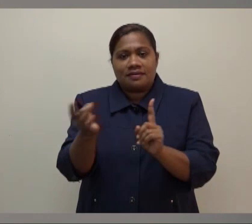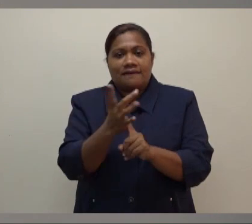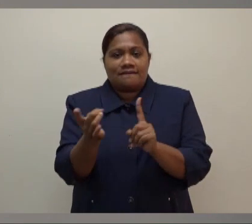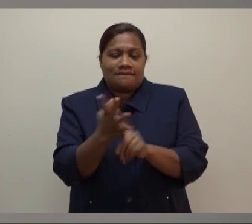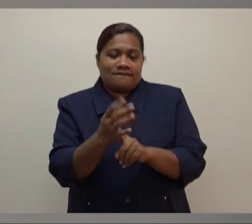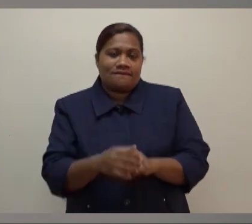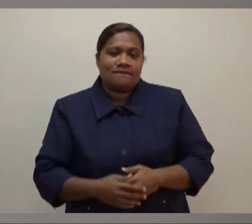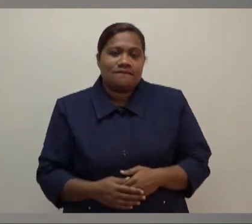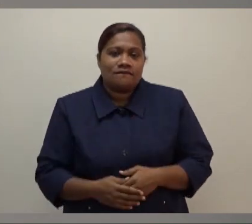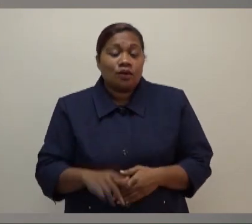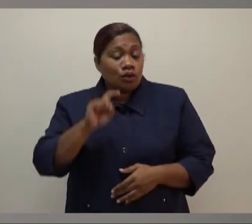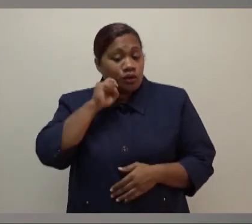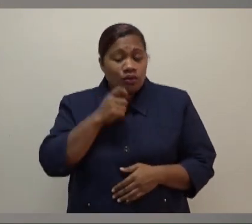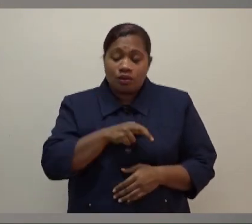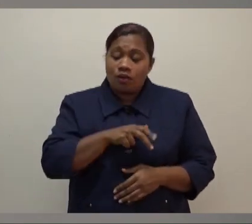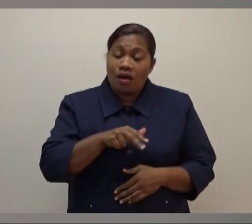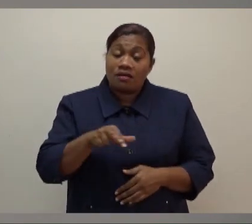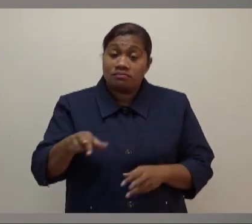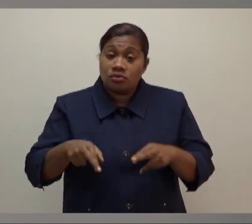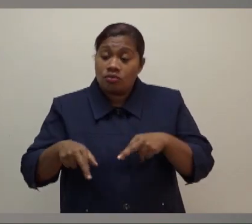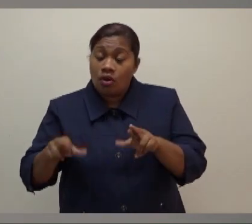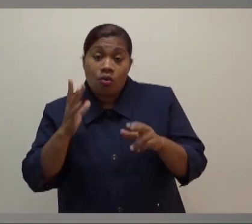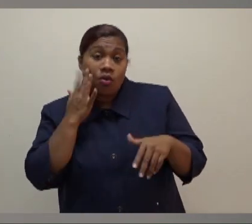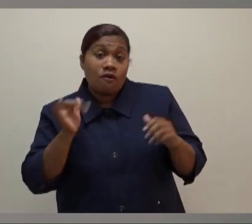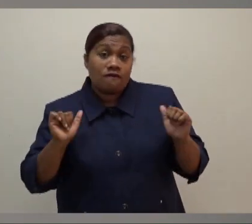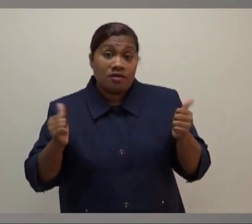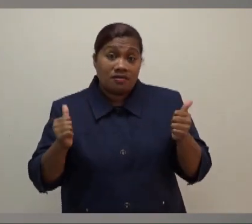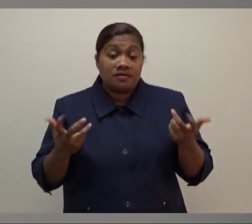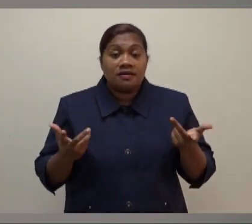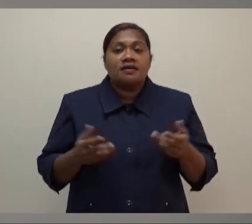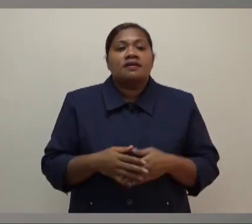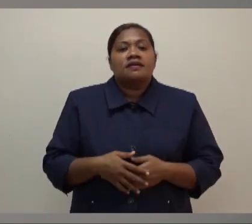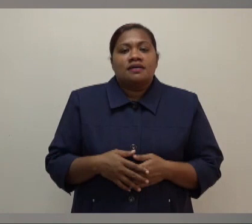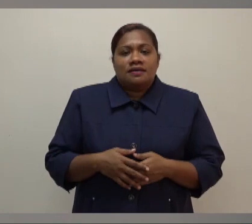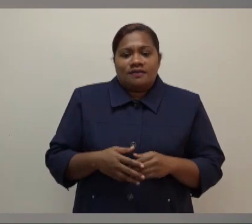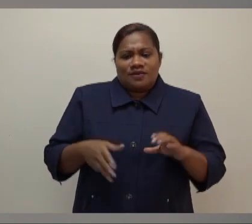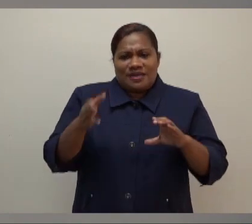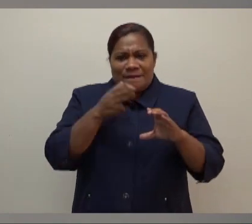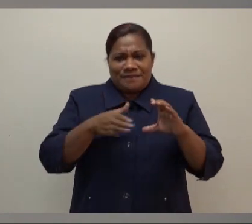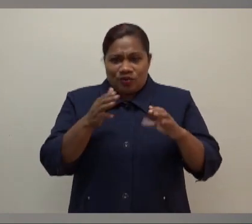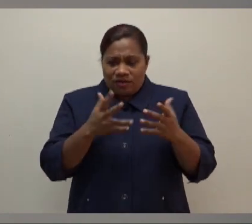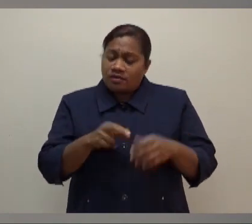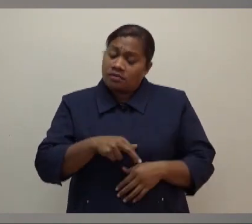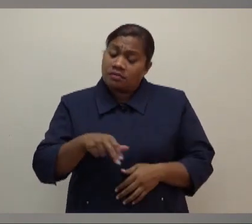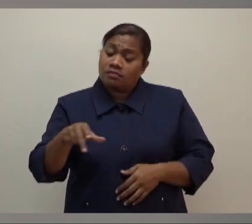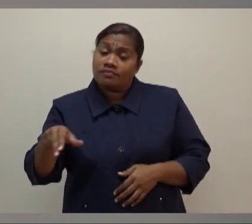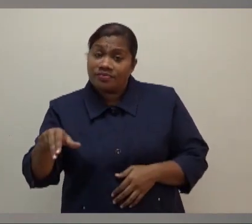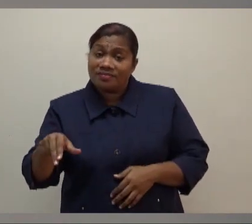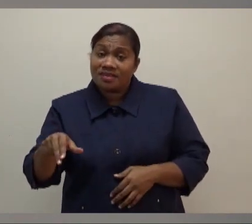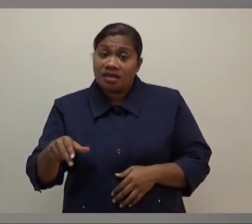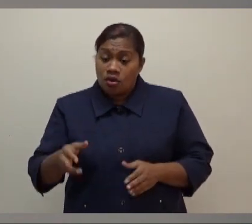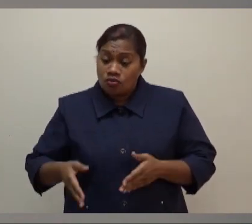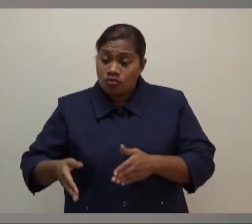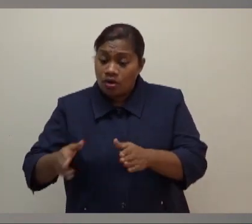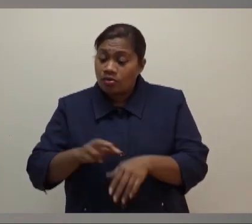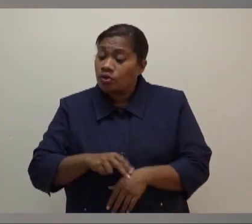You're going to walk across the road when you finish this particular media conference, there's a risk to you crossing the road. How you